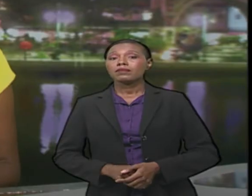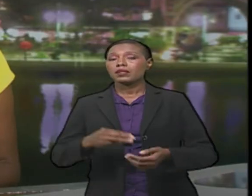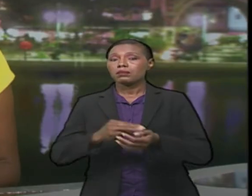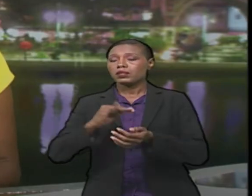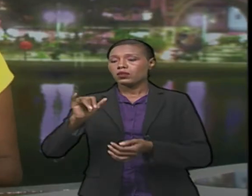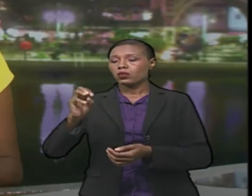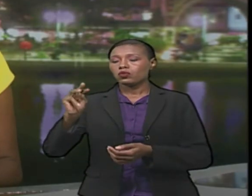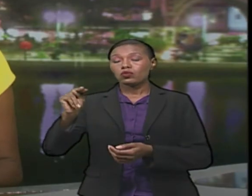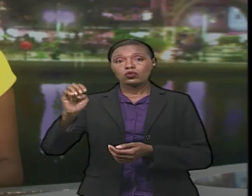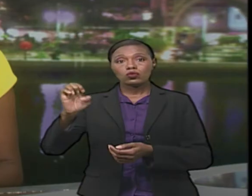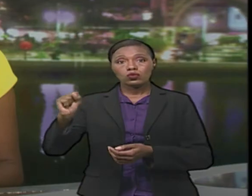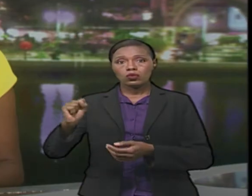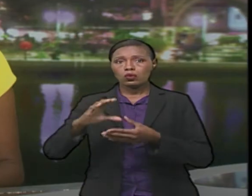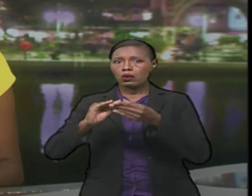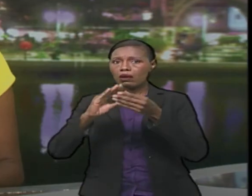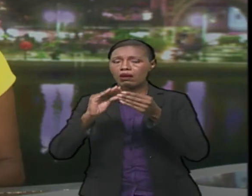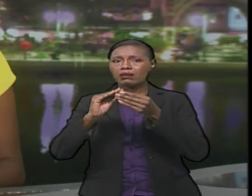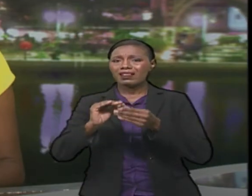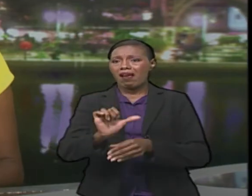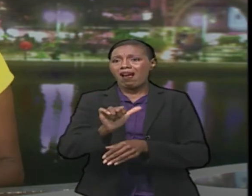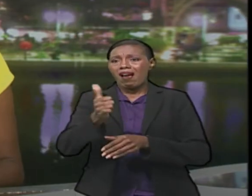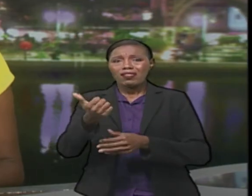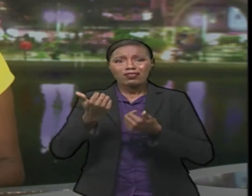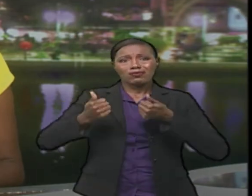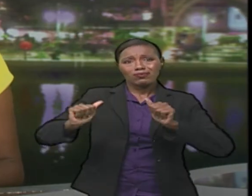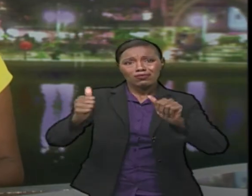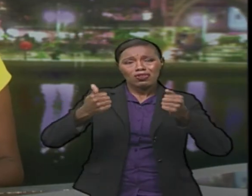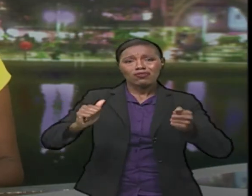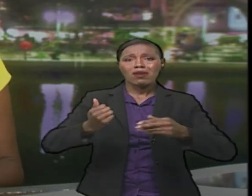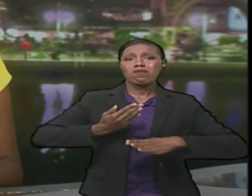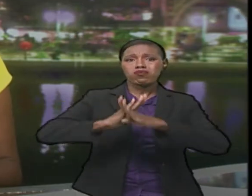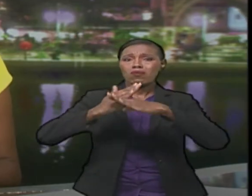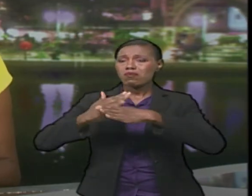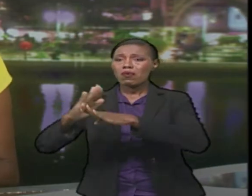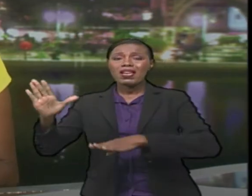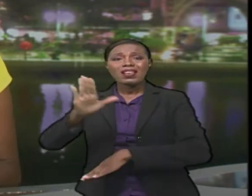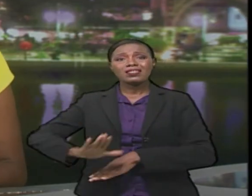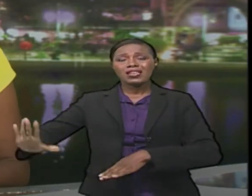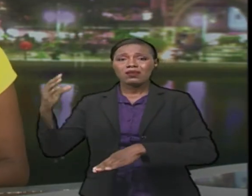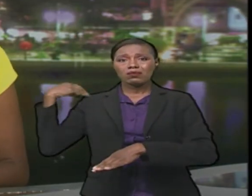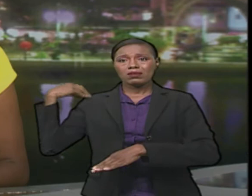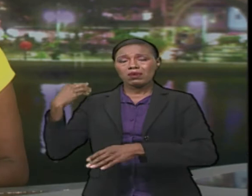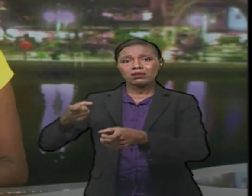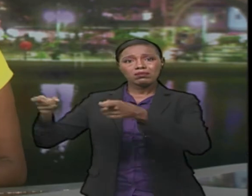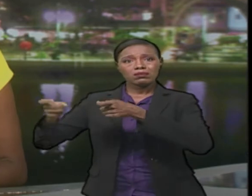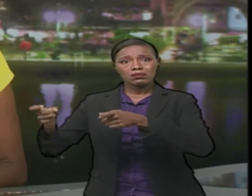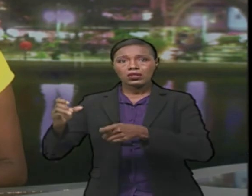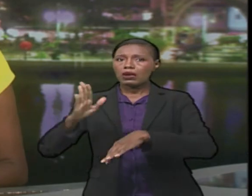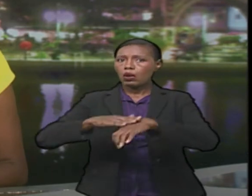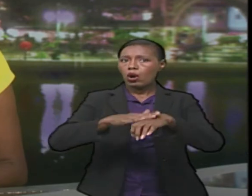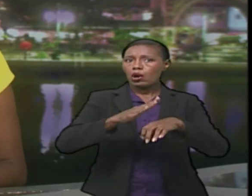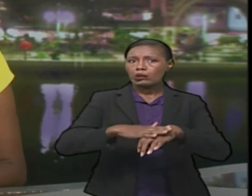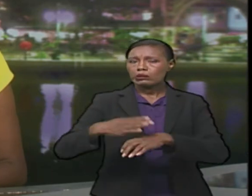Minister Ronald Jones revealed there have been other attempts to disrupt operations in his constituency. He called on those responsible